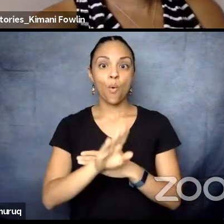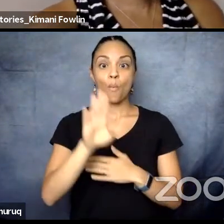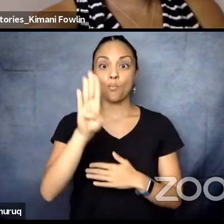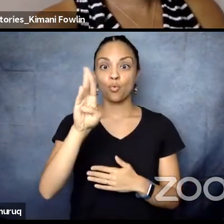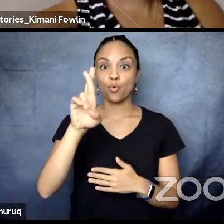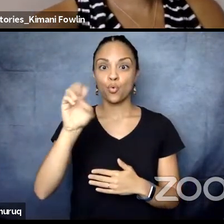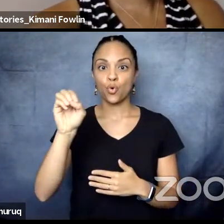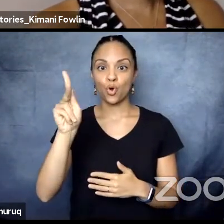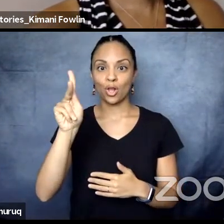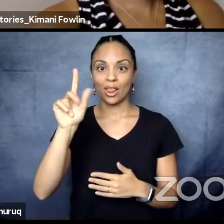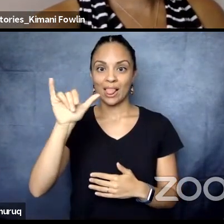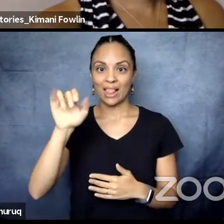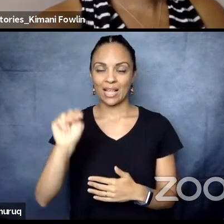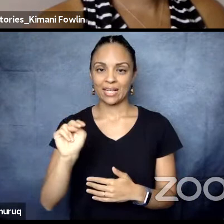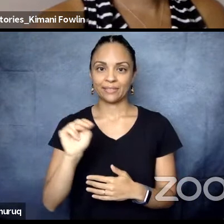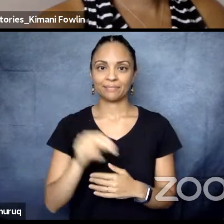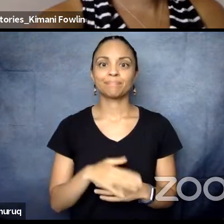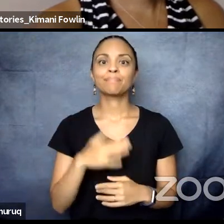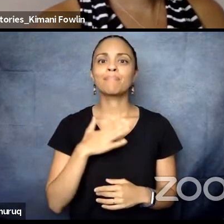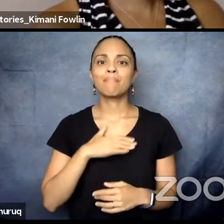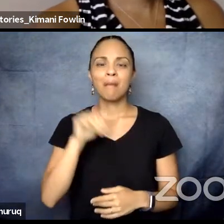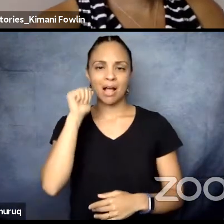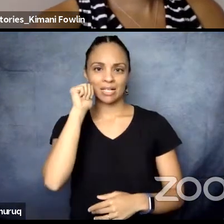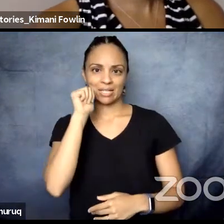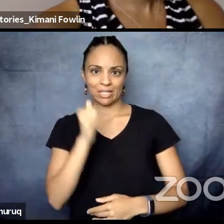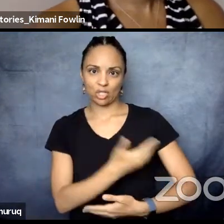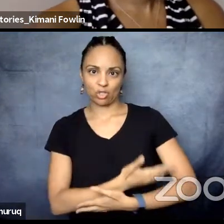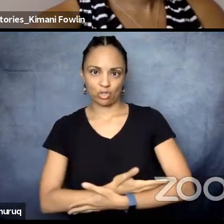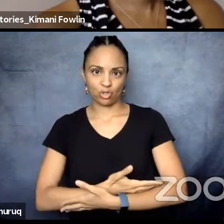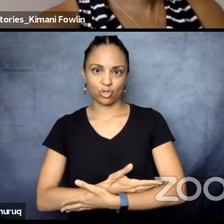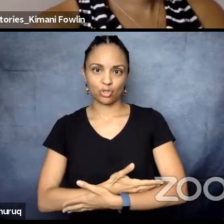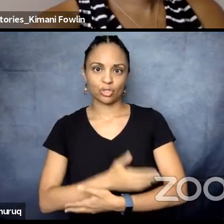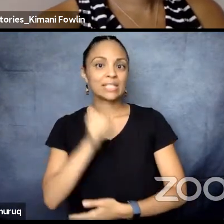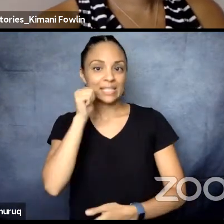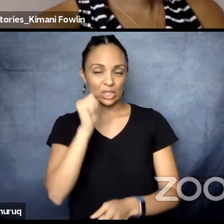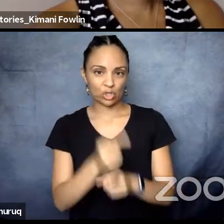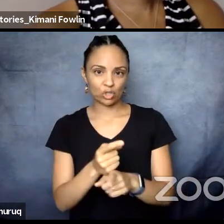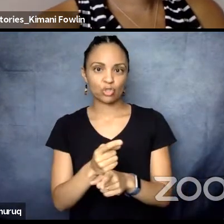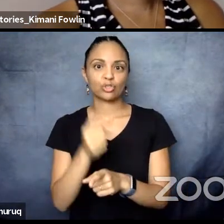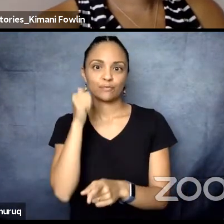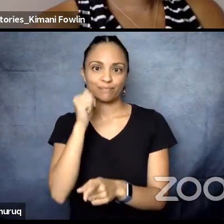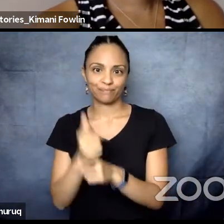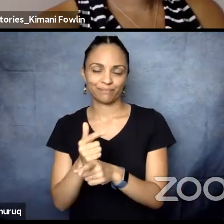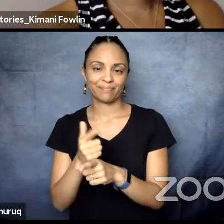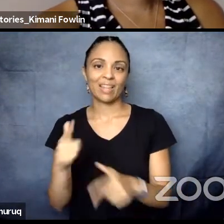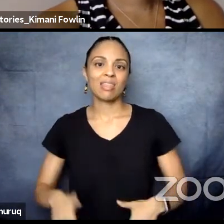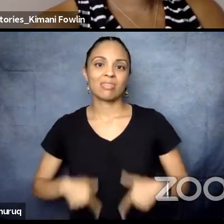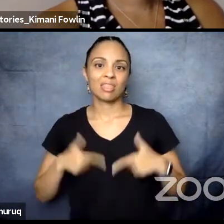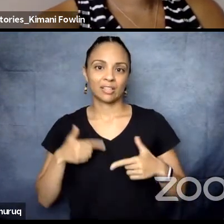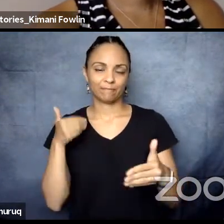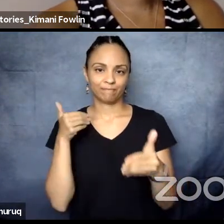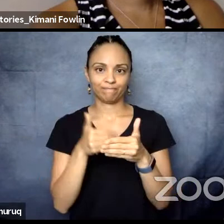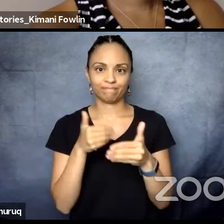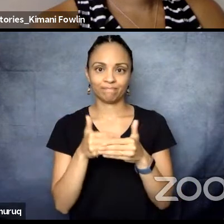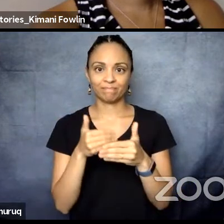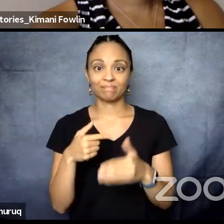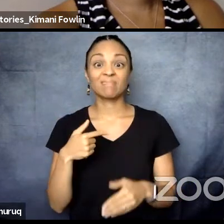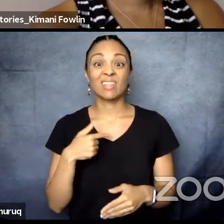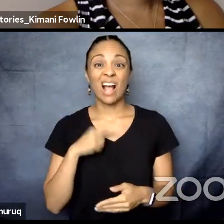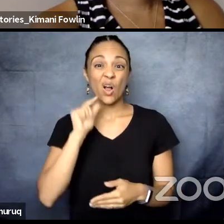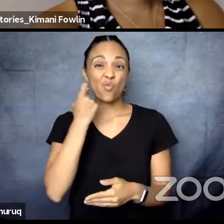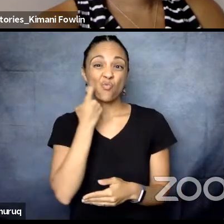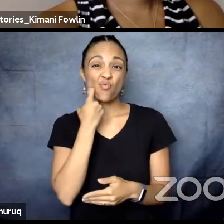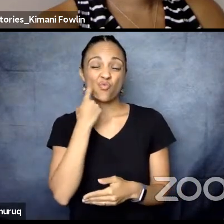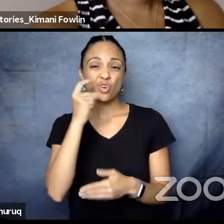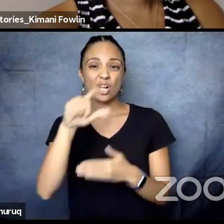including my sisters Isabella and Victoria, now live in Montclair, which is on stolen Lenape land. I'm also a recent graduate of the Fordham Ailey BFA